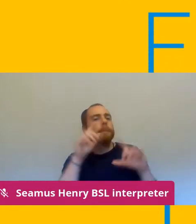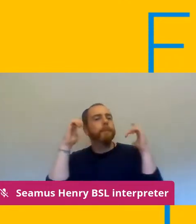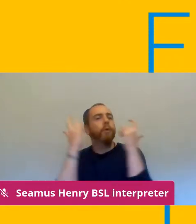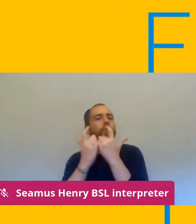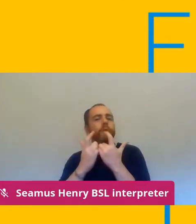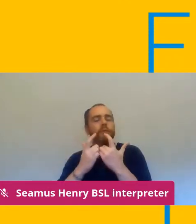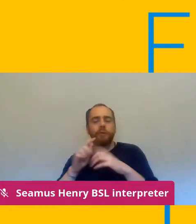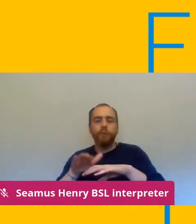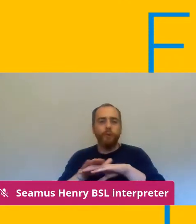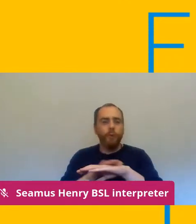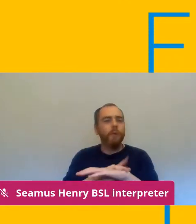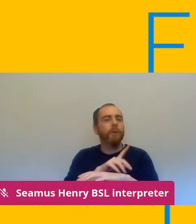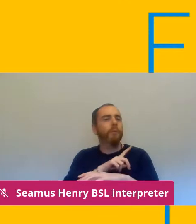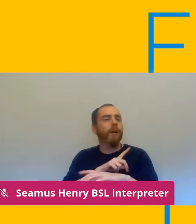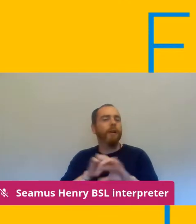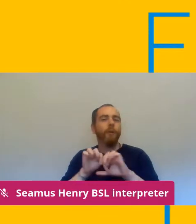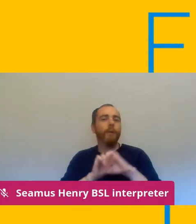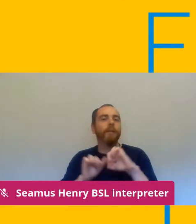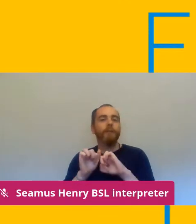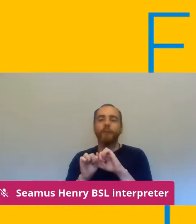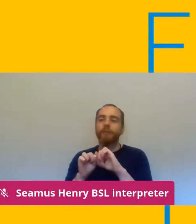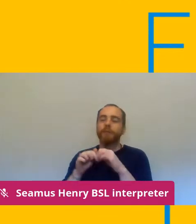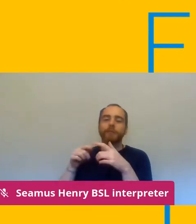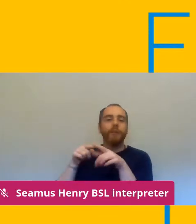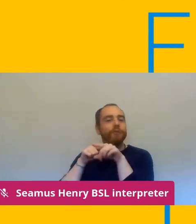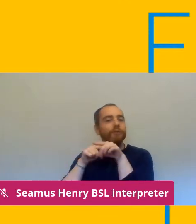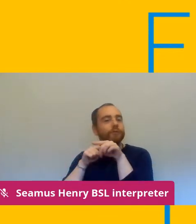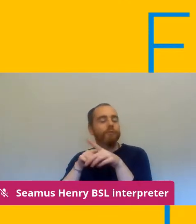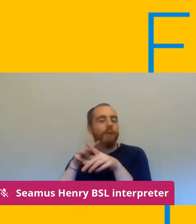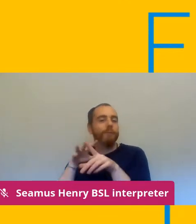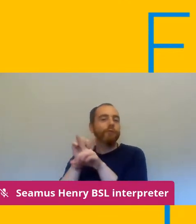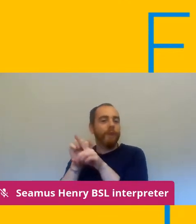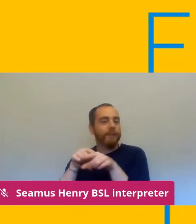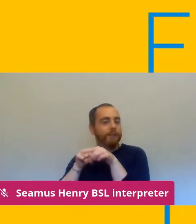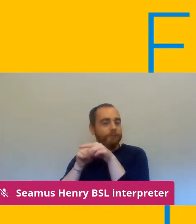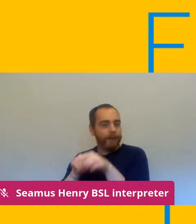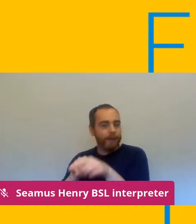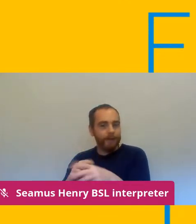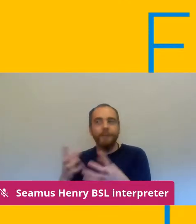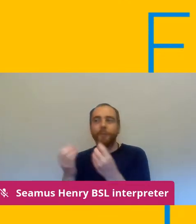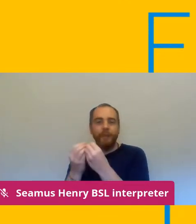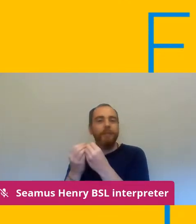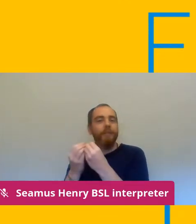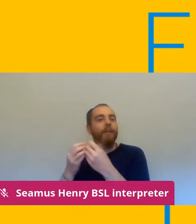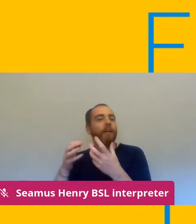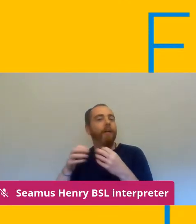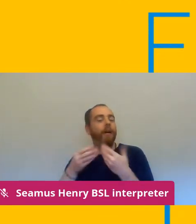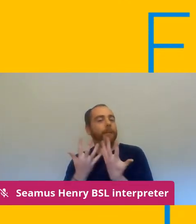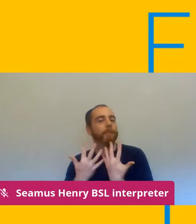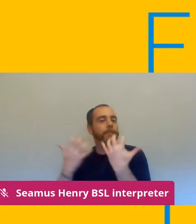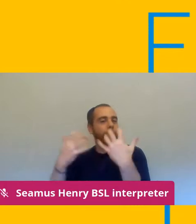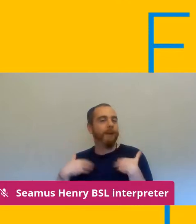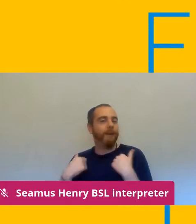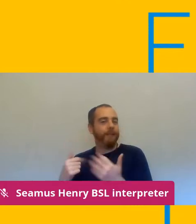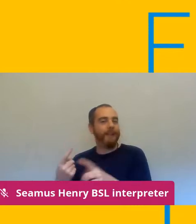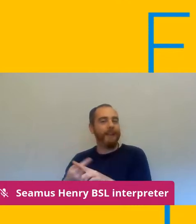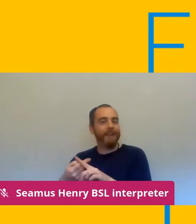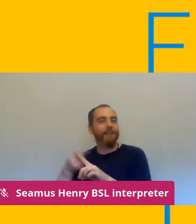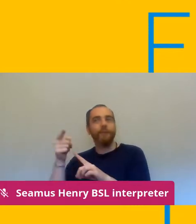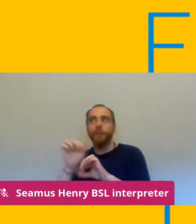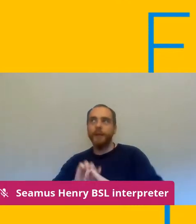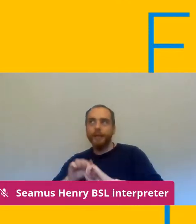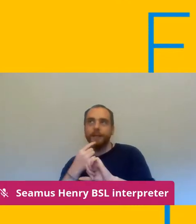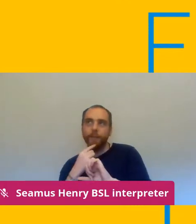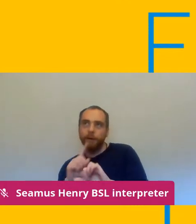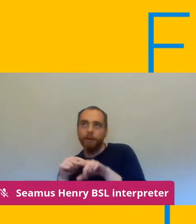a levels was very quick we got our first confirmed case at half past two and then we're in full lockdown by four o'clock with students off